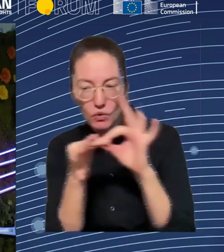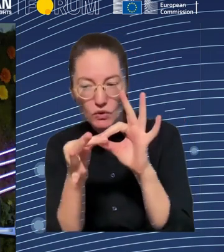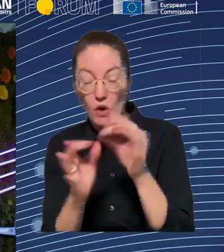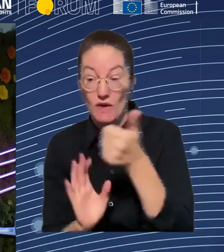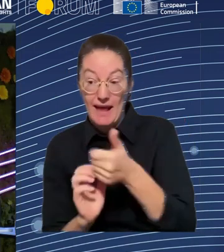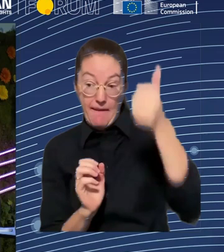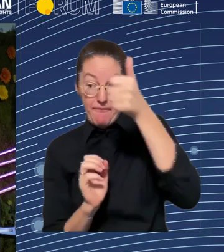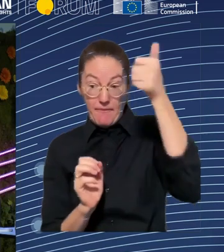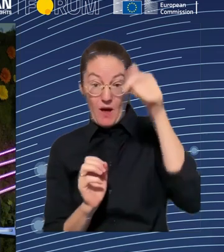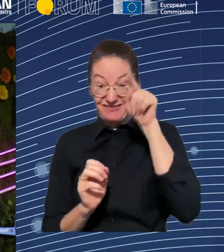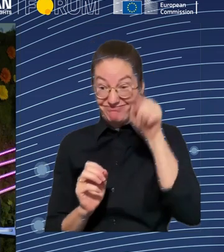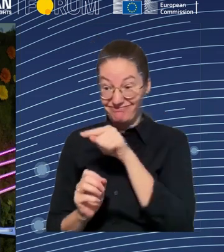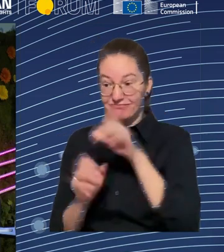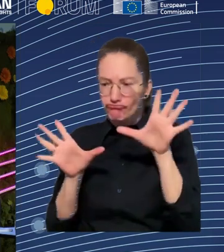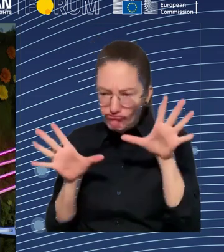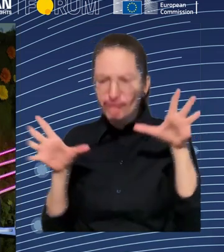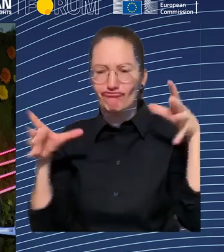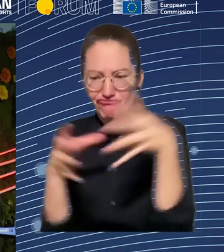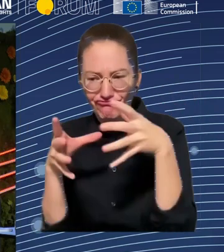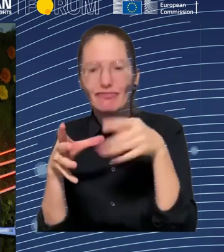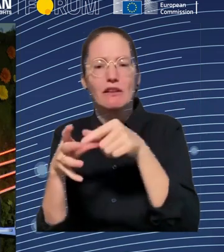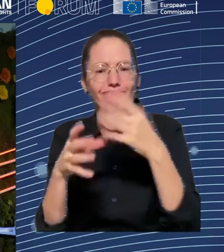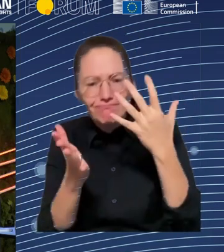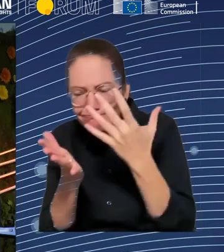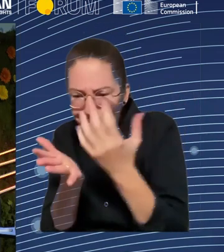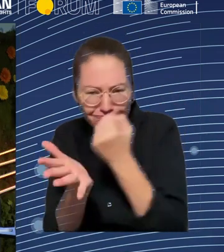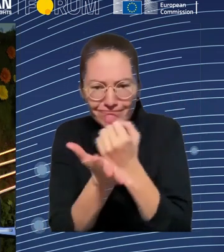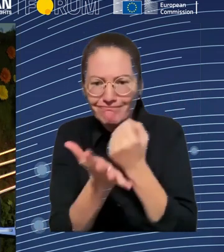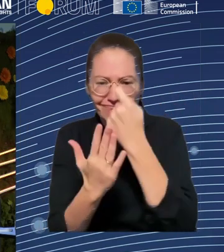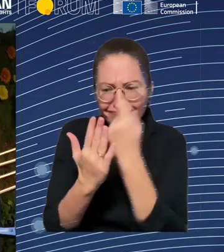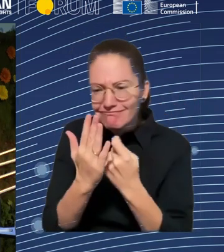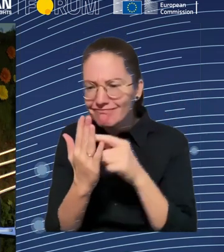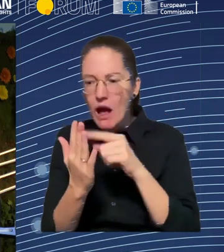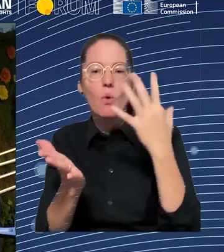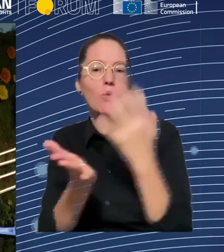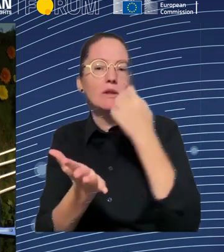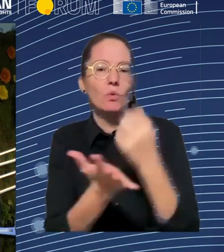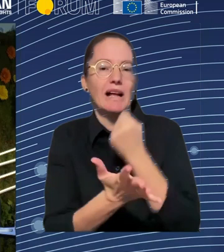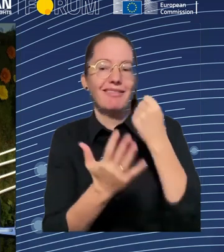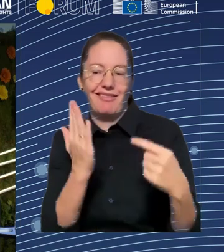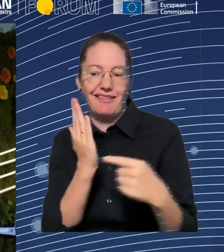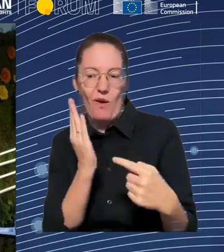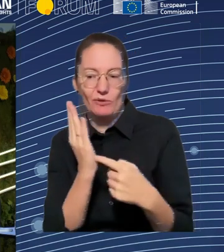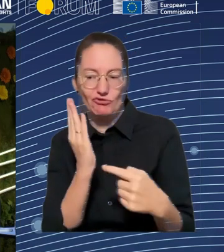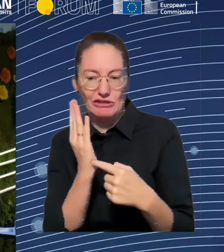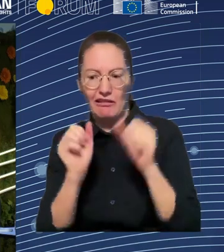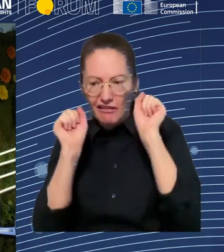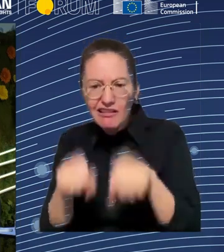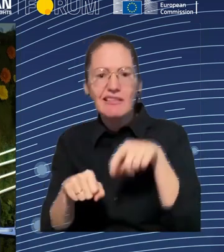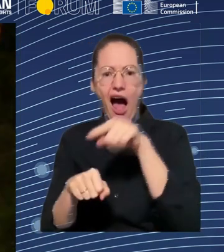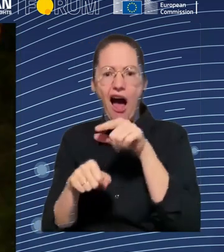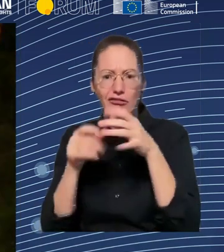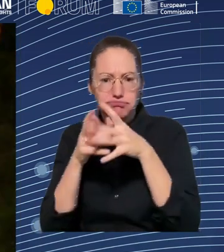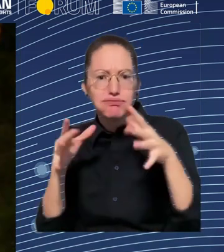But, especially coming from the U.S., where we have almost no regulation of digital workplace technology at this